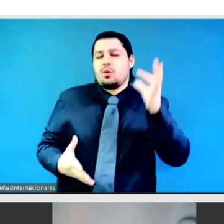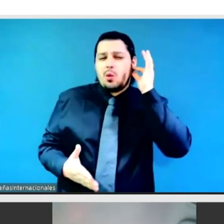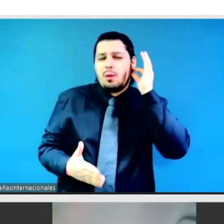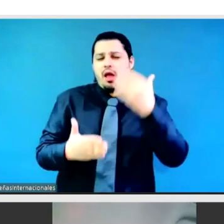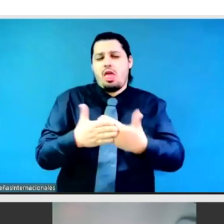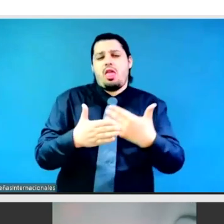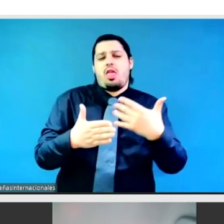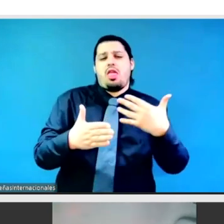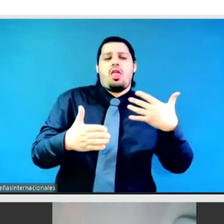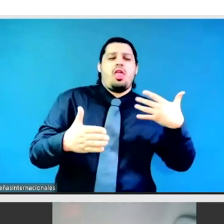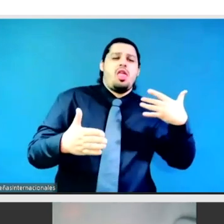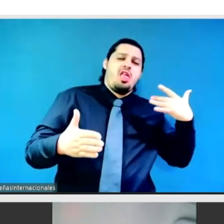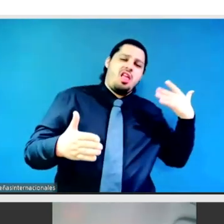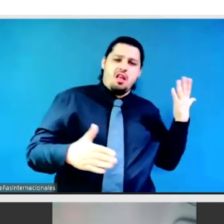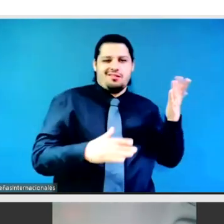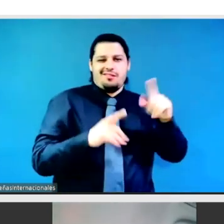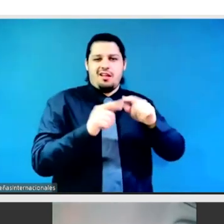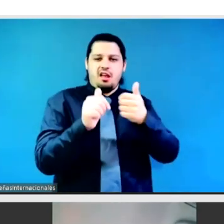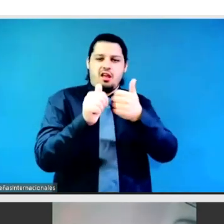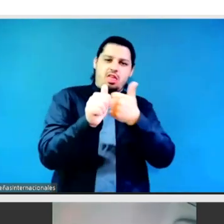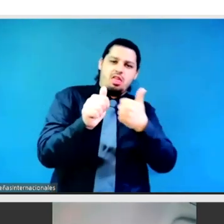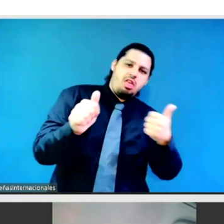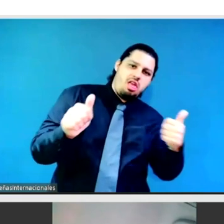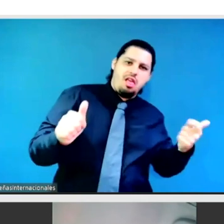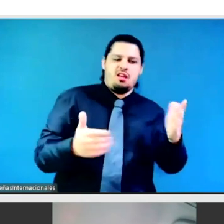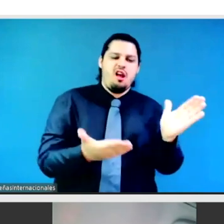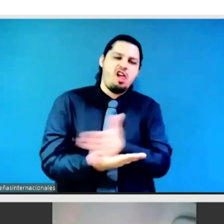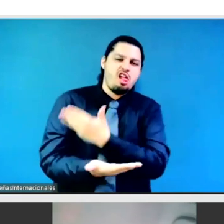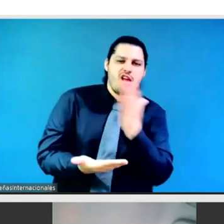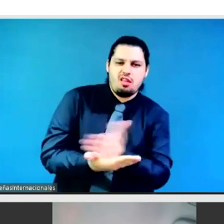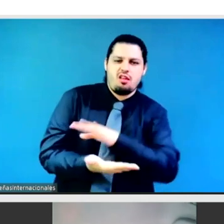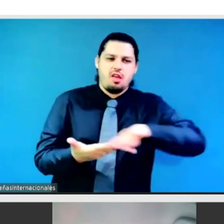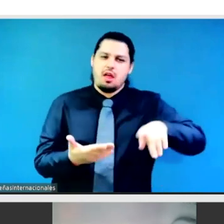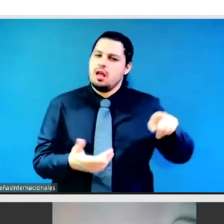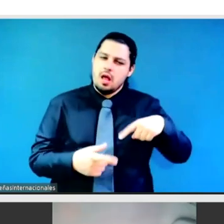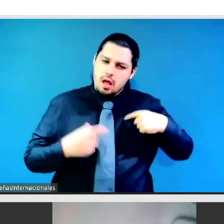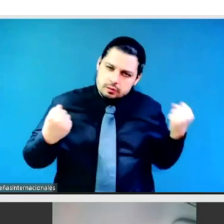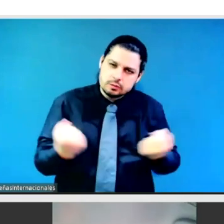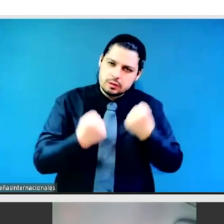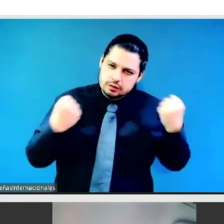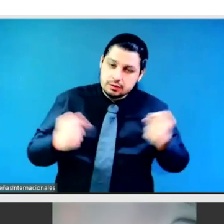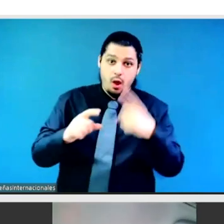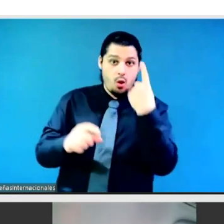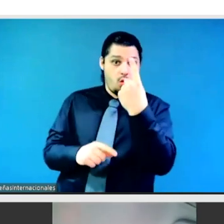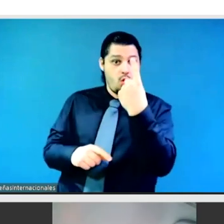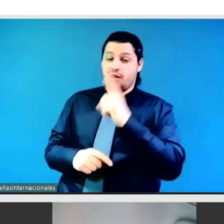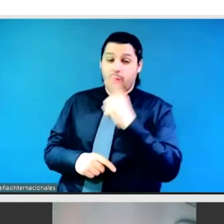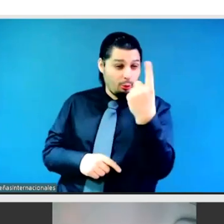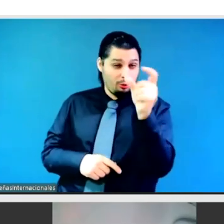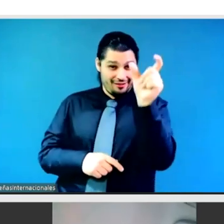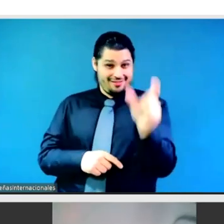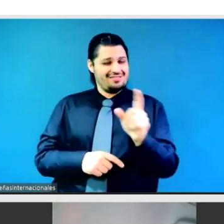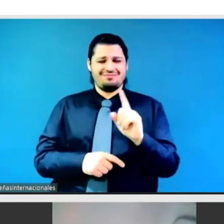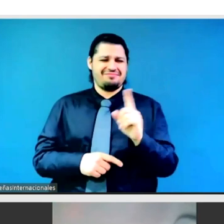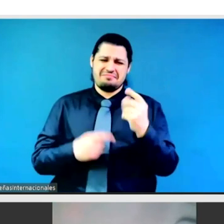trans and intersexual people and non-binary